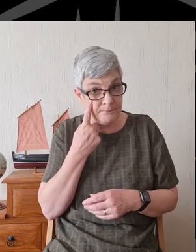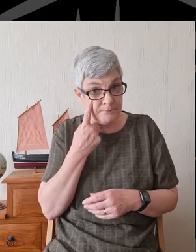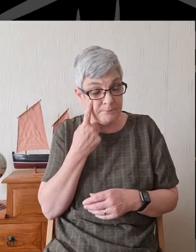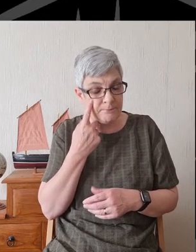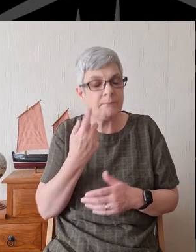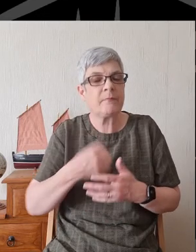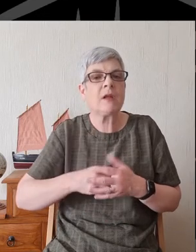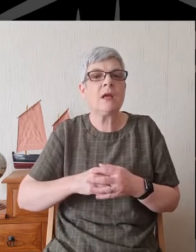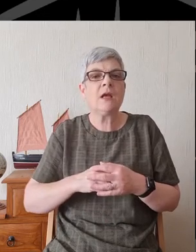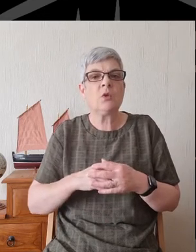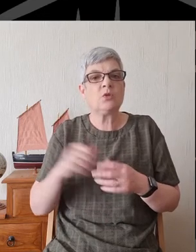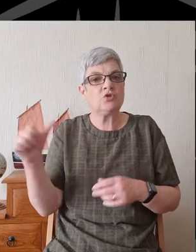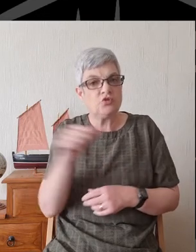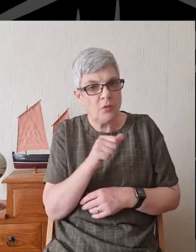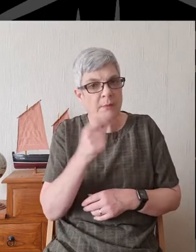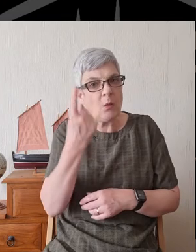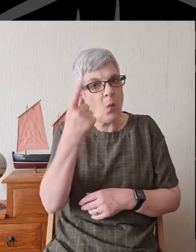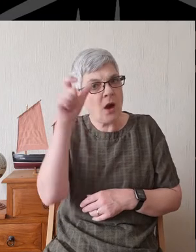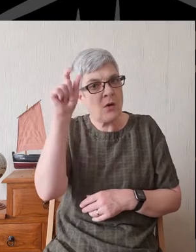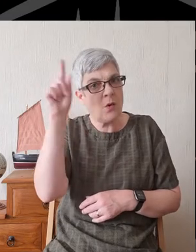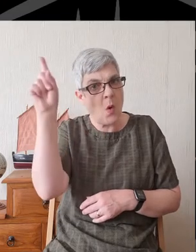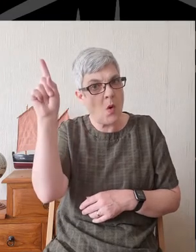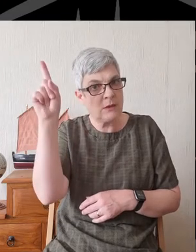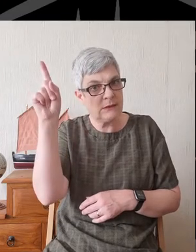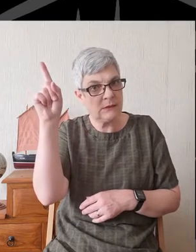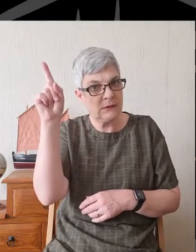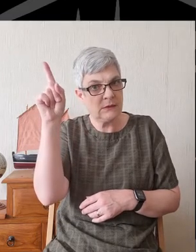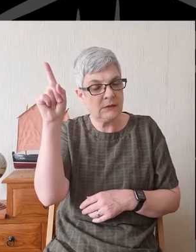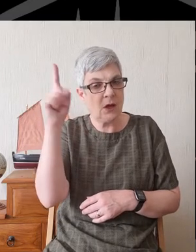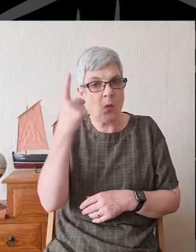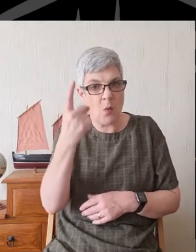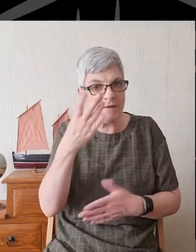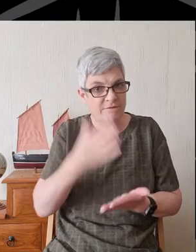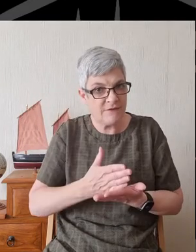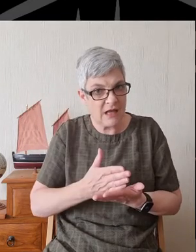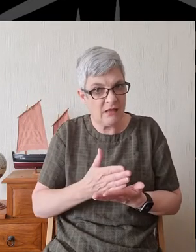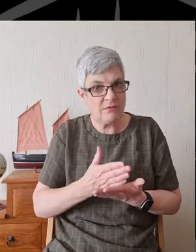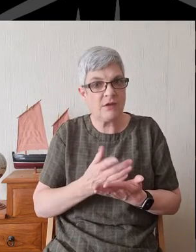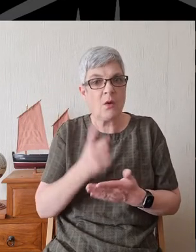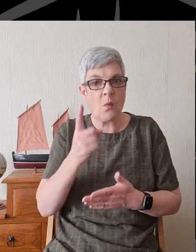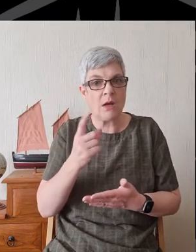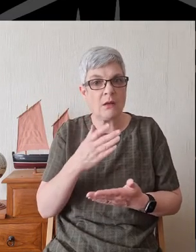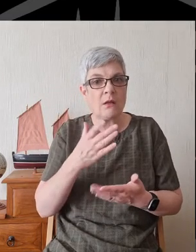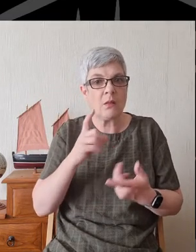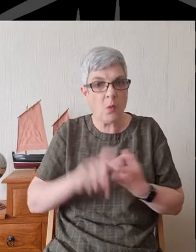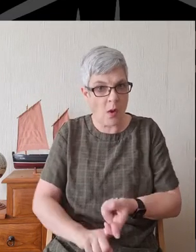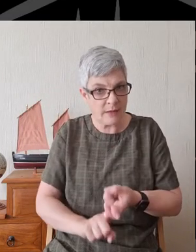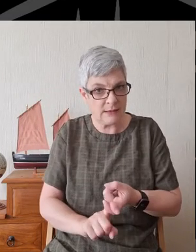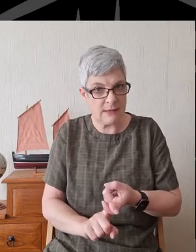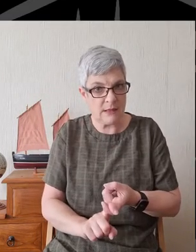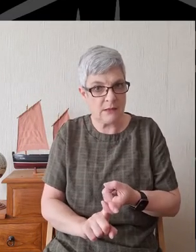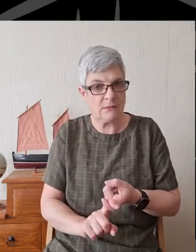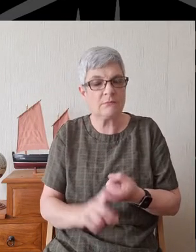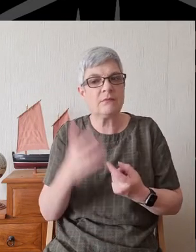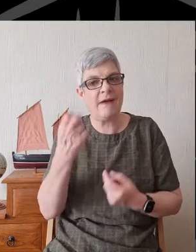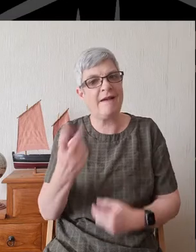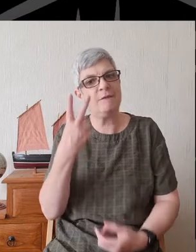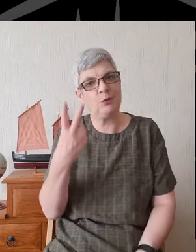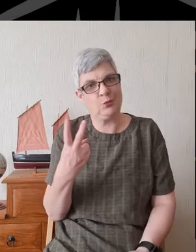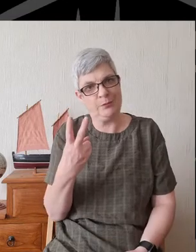Where there should be one God, one faith, one loyalty, there are two.